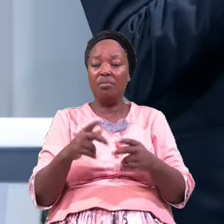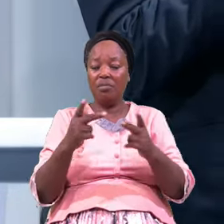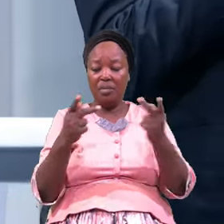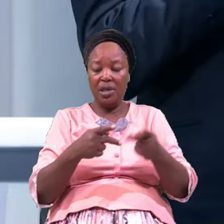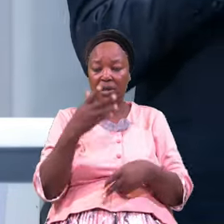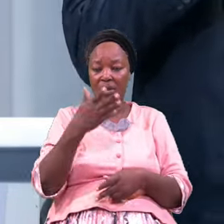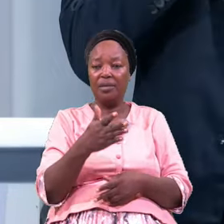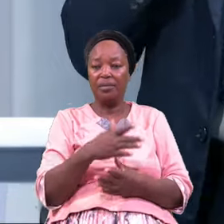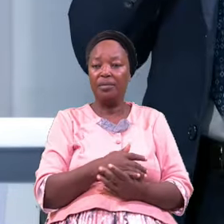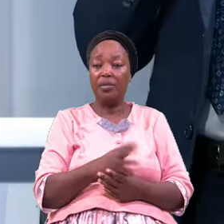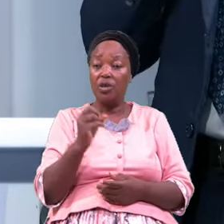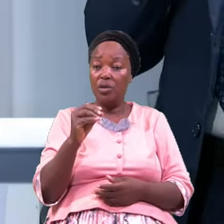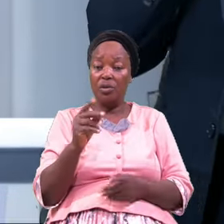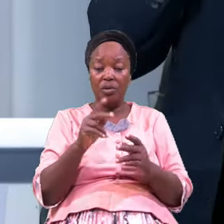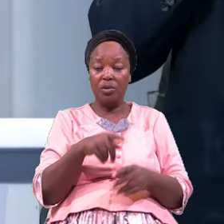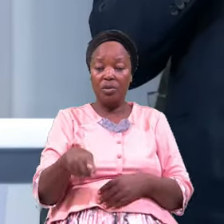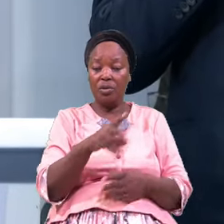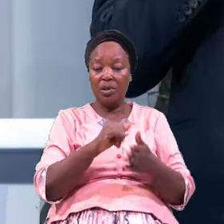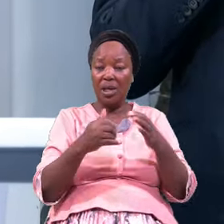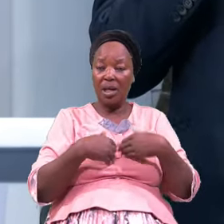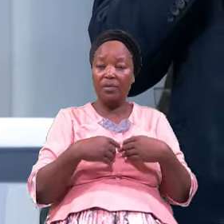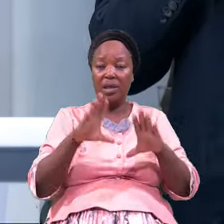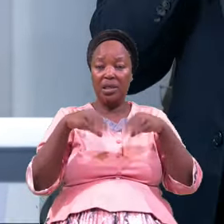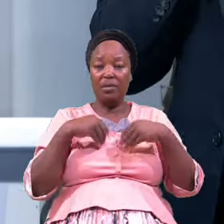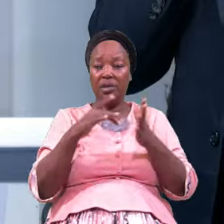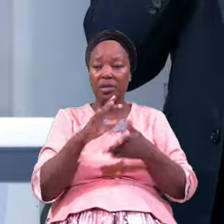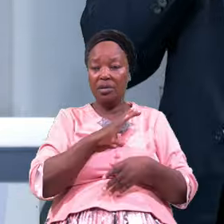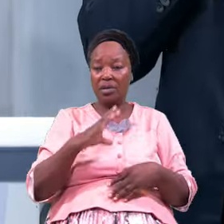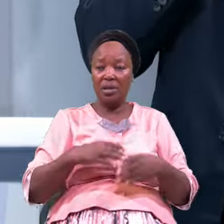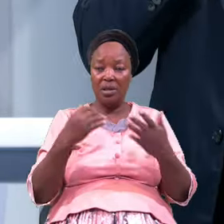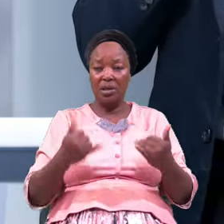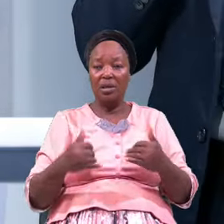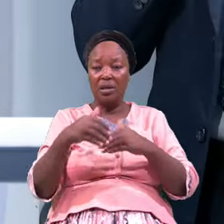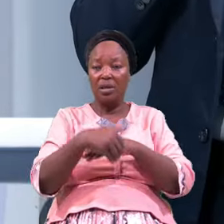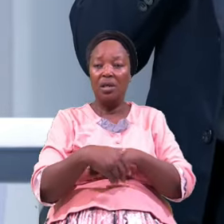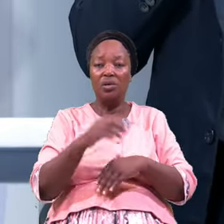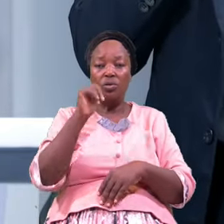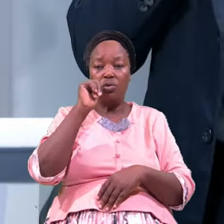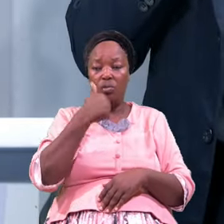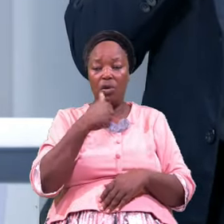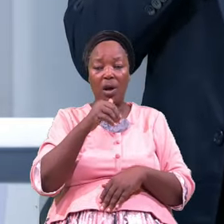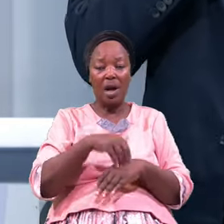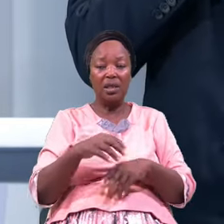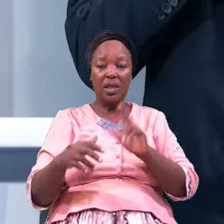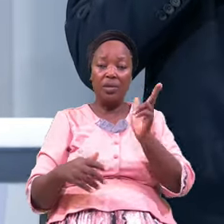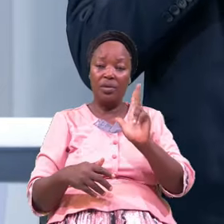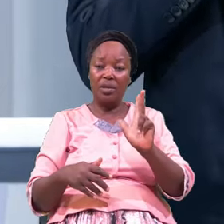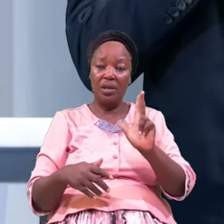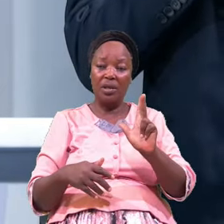So Those Who Are Giving Their Life To Christ Now Tomorrow At 3 PM